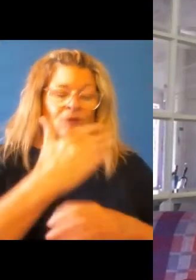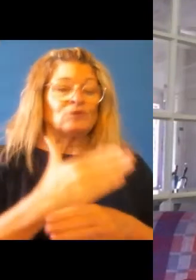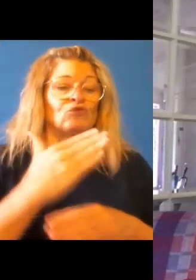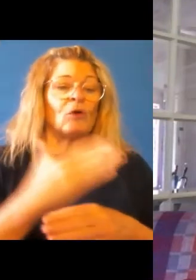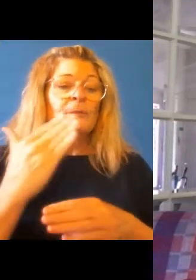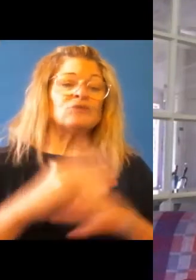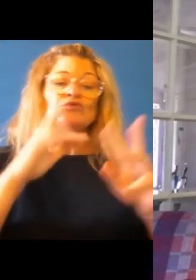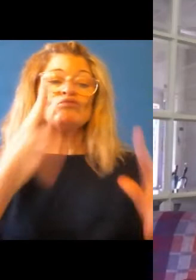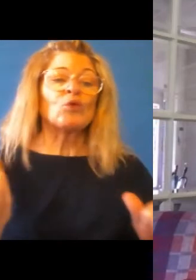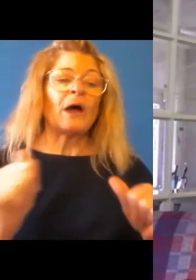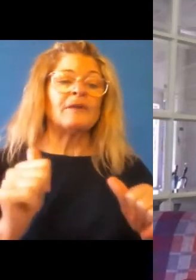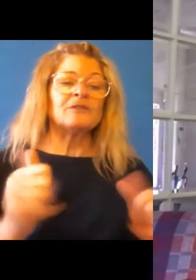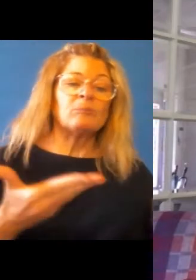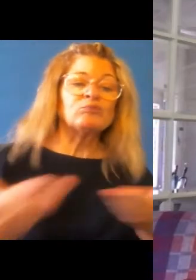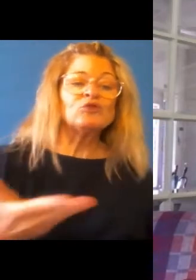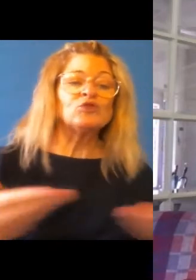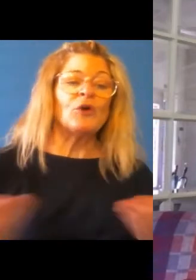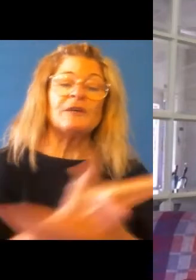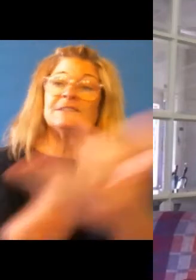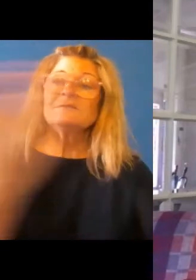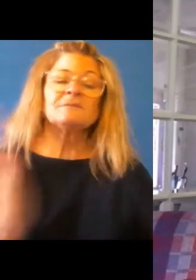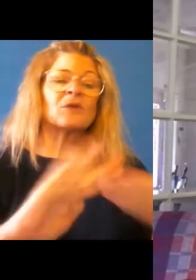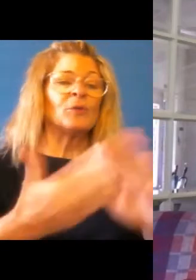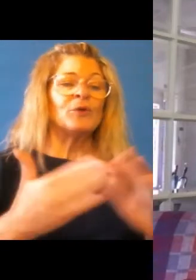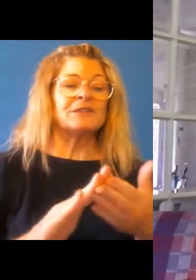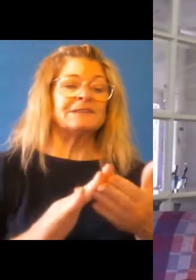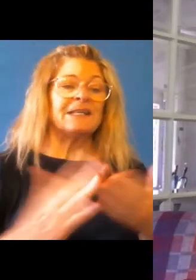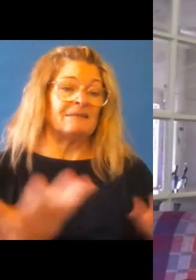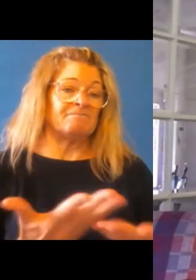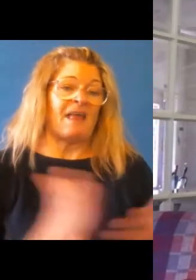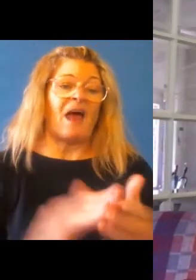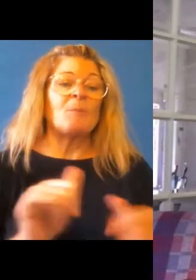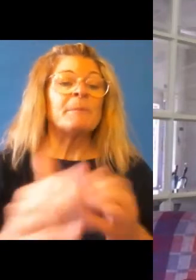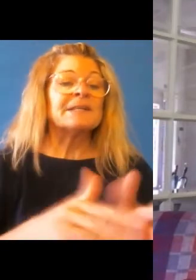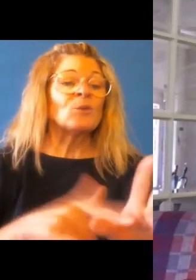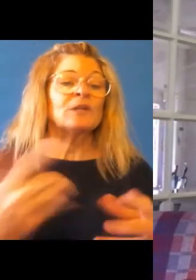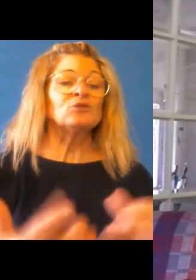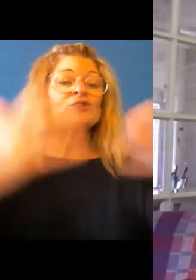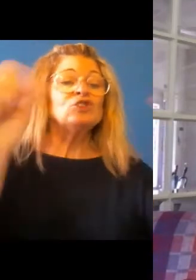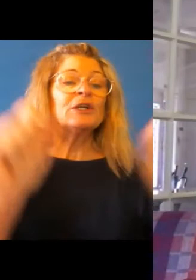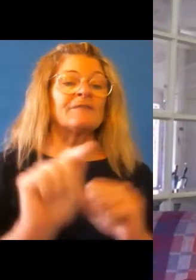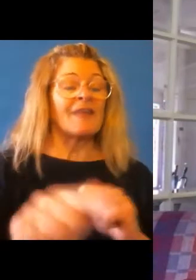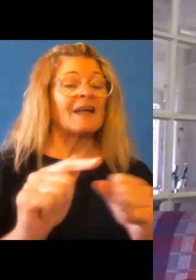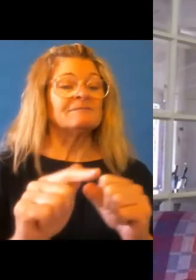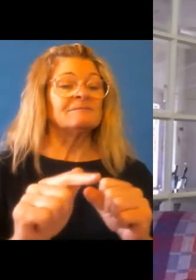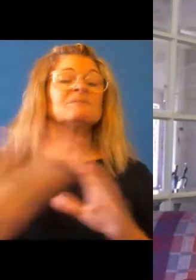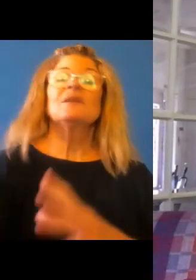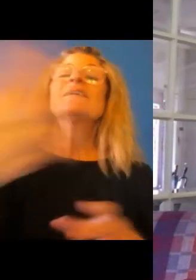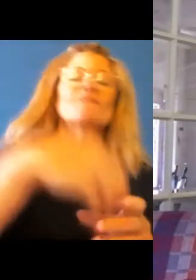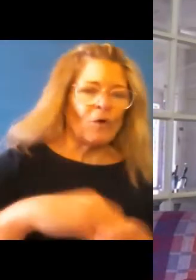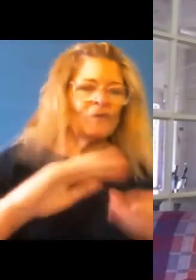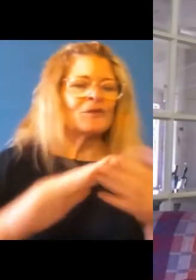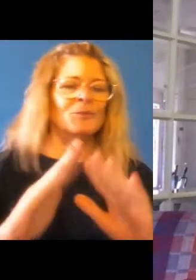way we can do that is having that empathy and, and relationship with the community and, and having a common